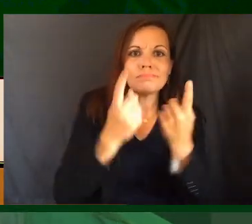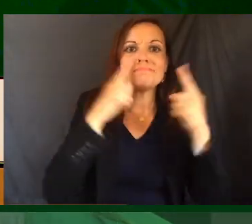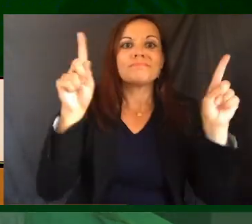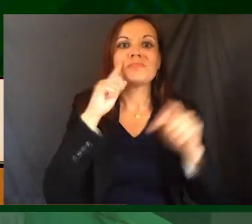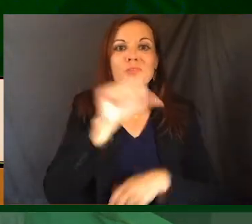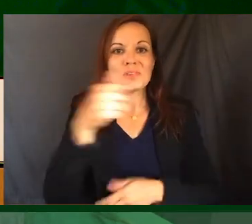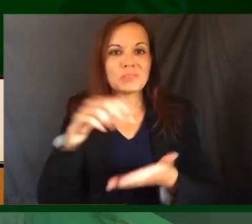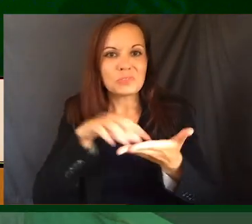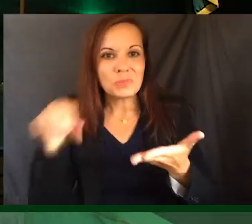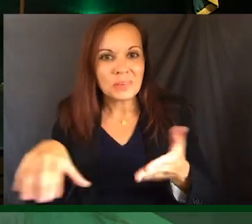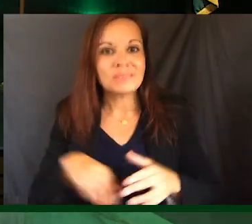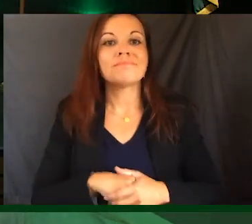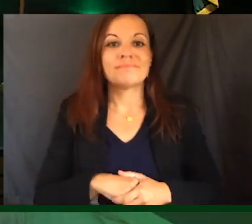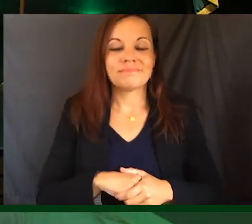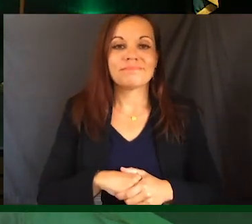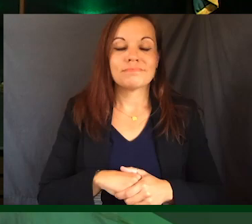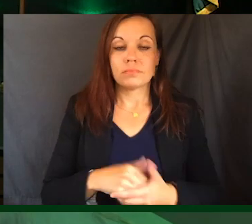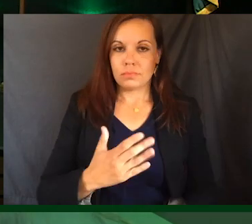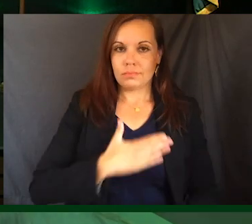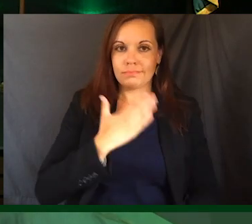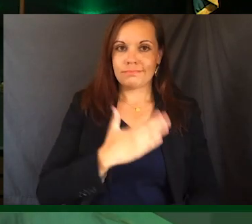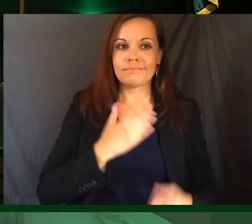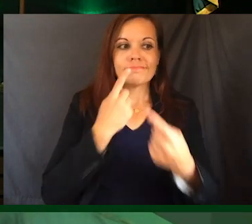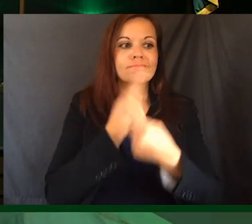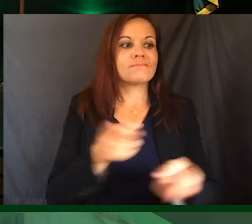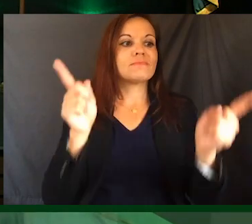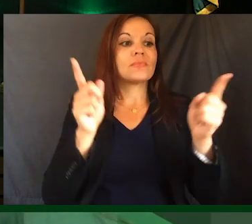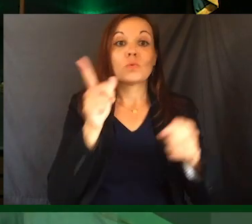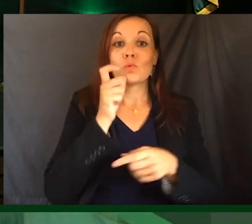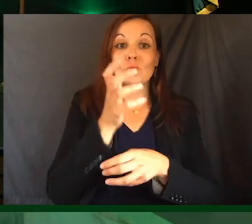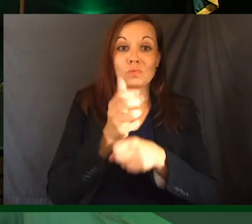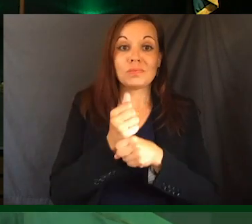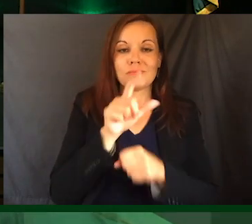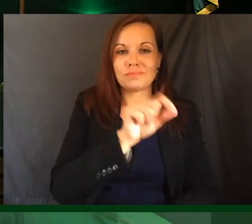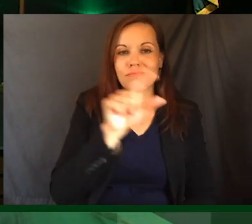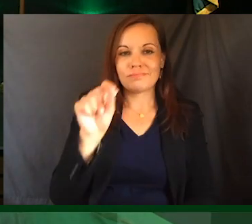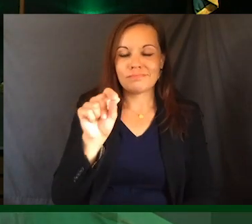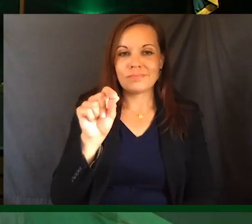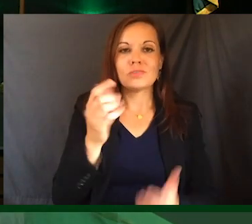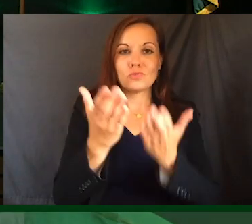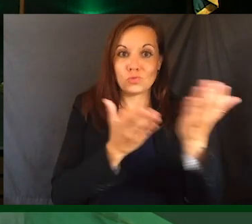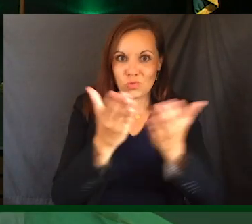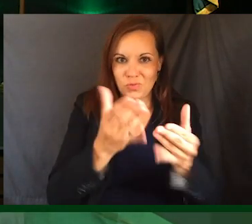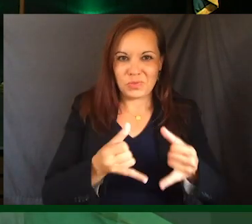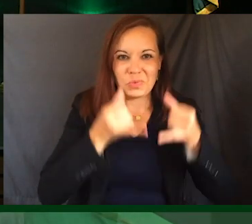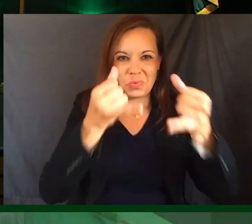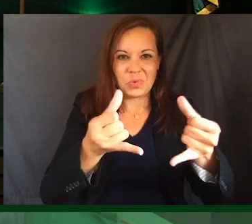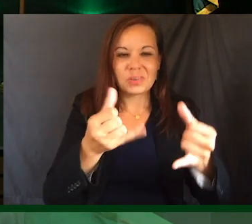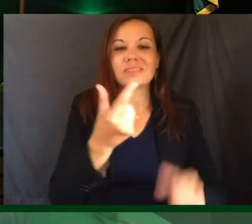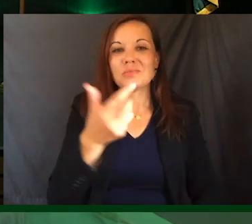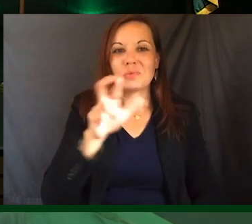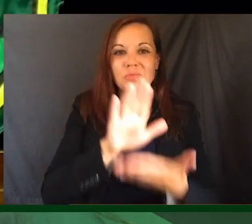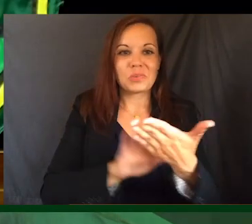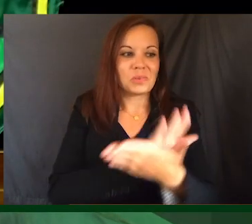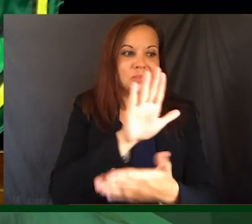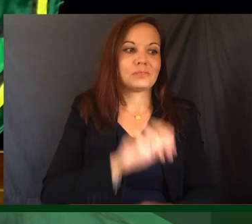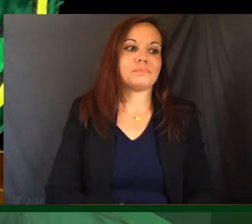fellow students. I am pleased to announce the recipients of the 2020 Service Awards at Green River College.